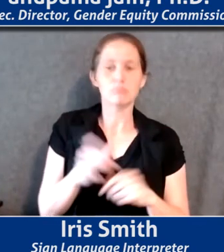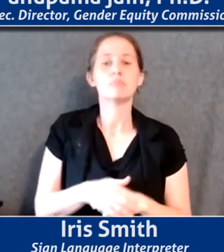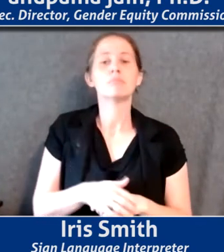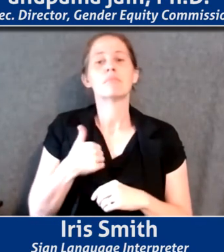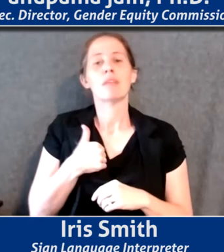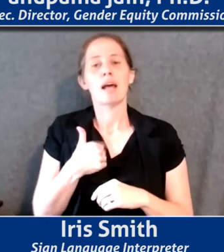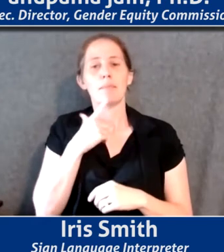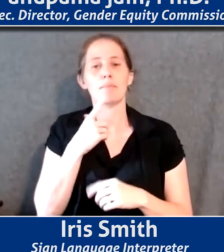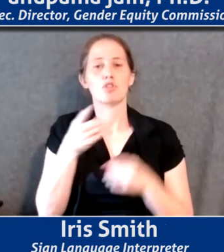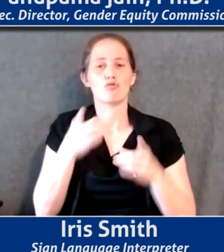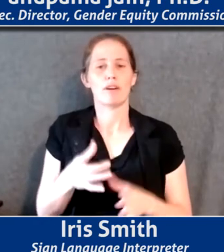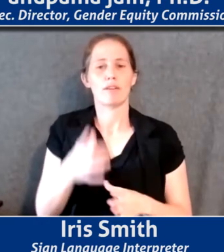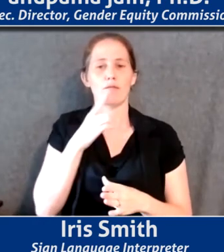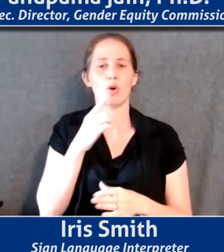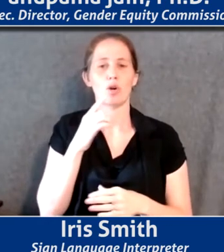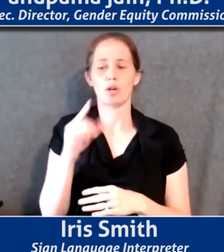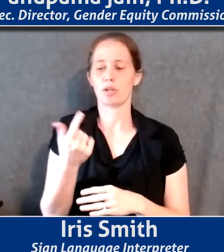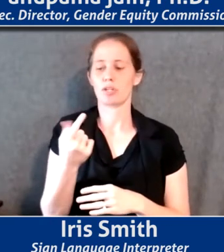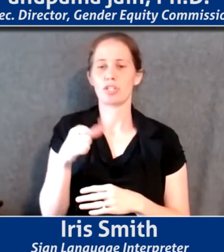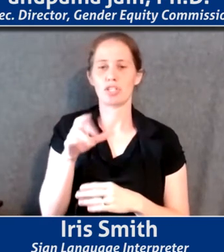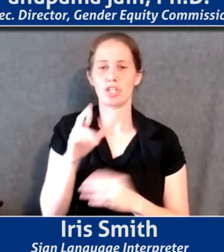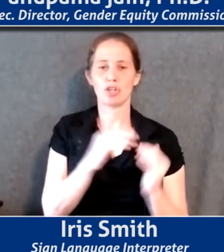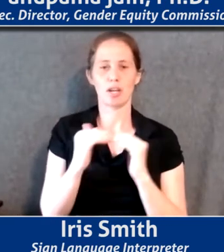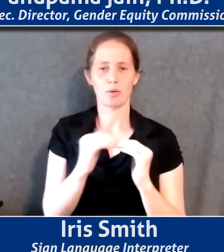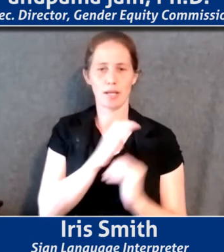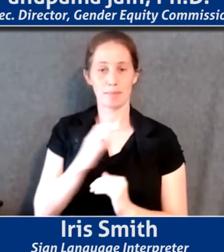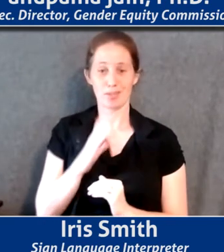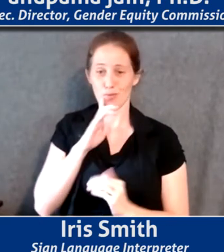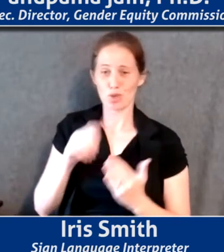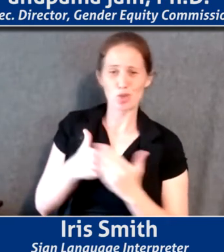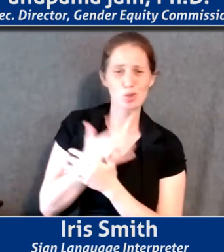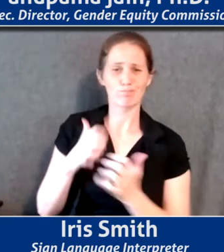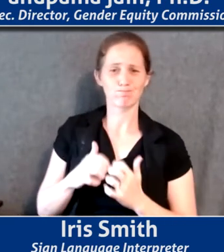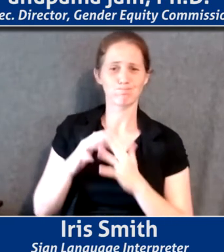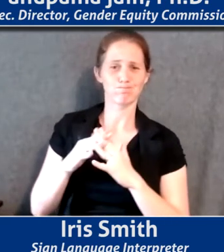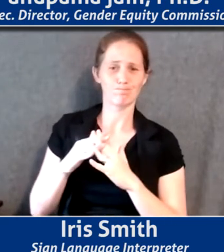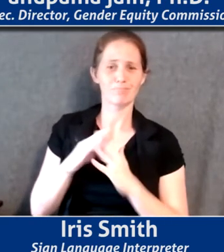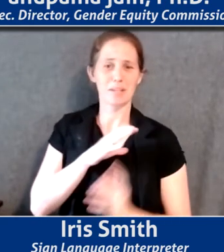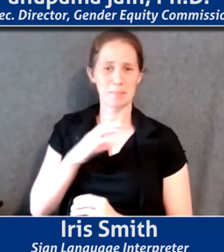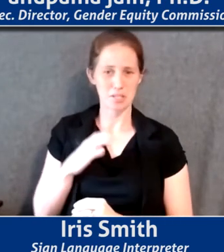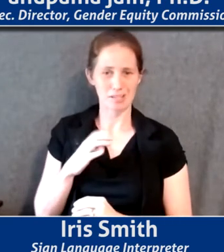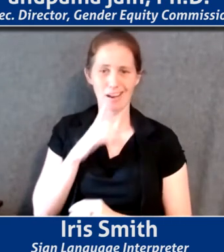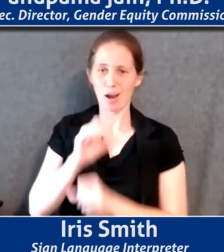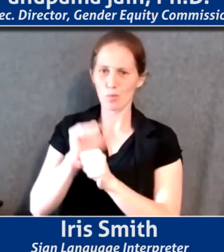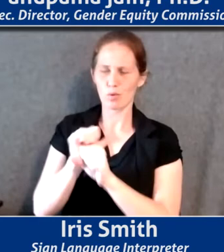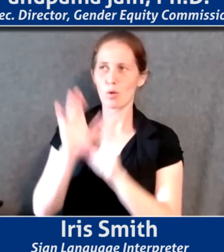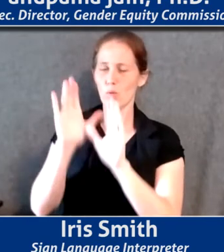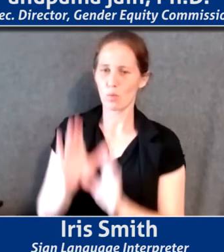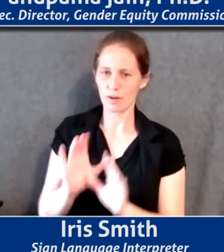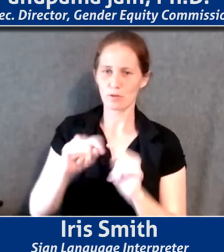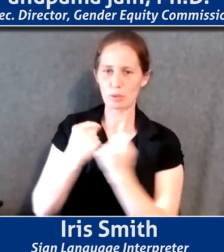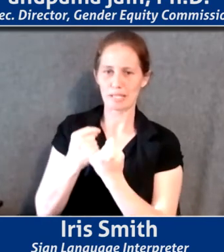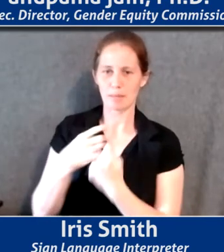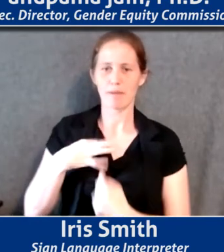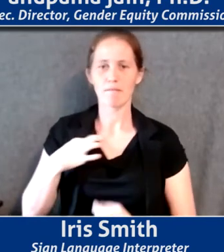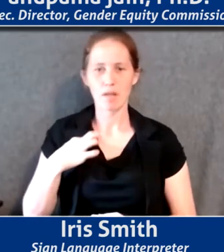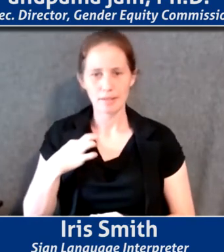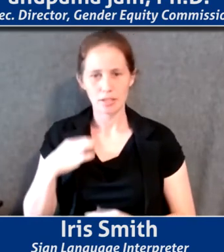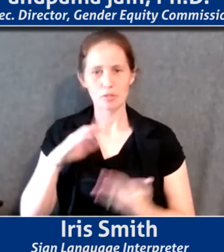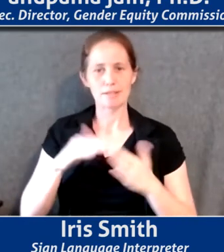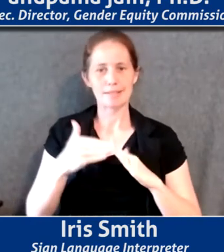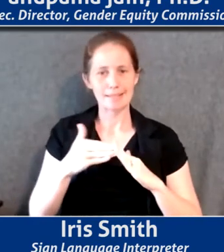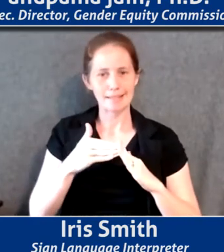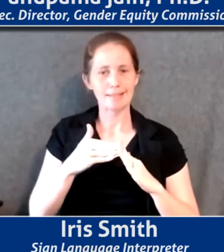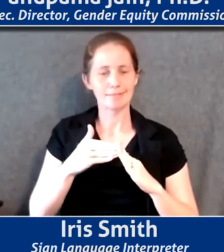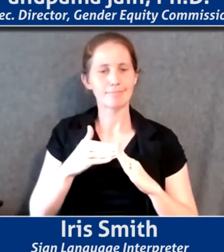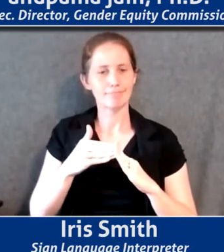the Gender Equity Commission, where the city's newest commission, and I work with an amazing team of volunteers and city personnel